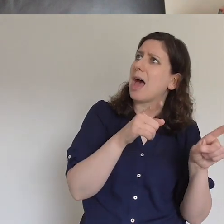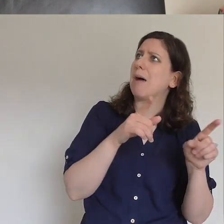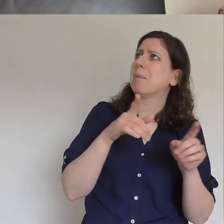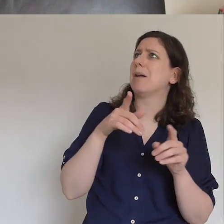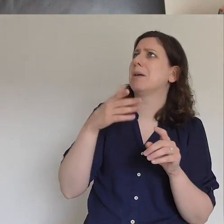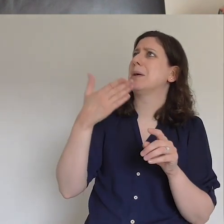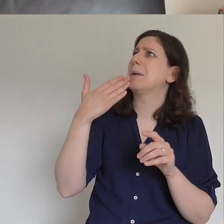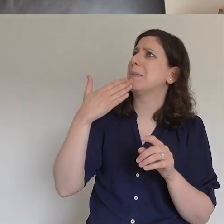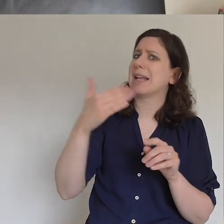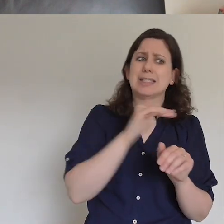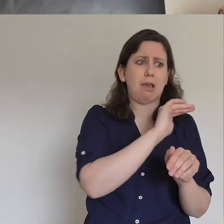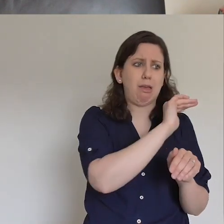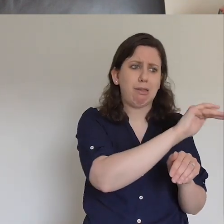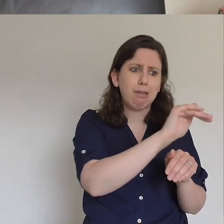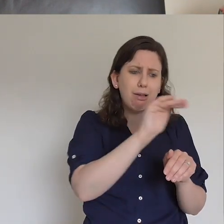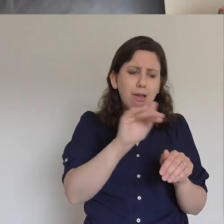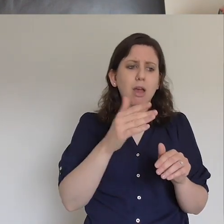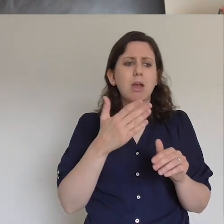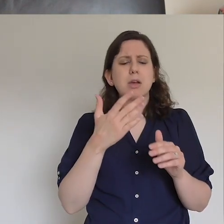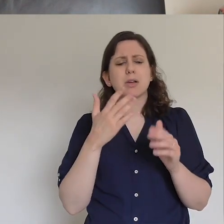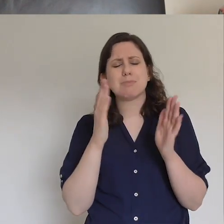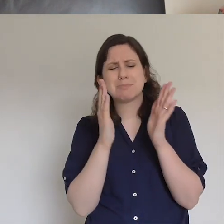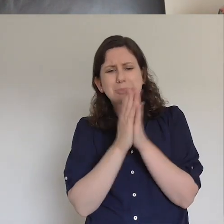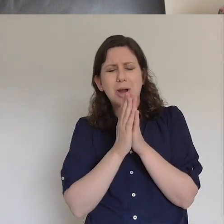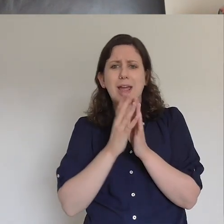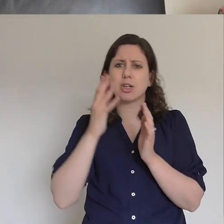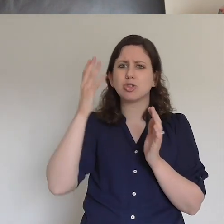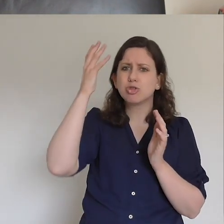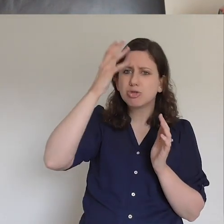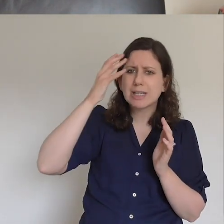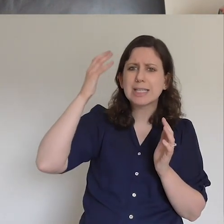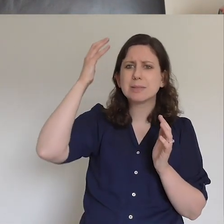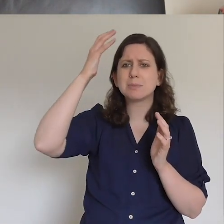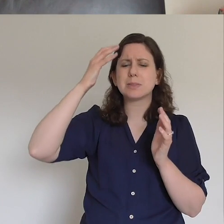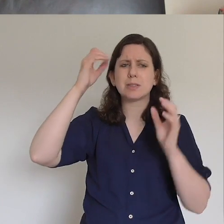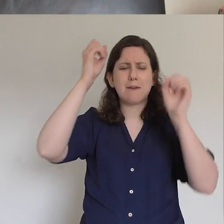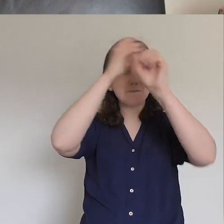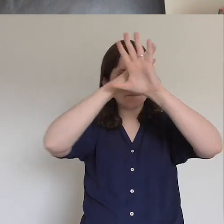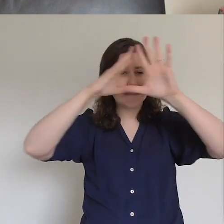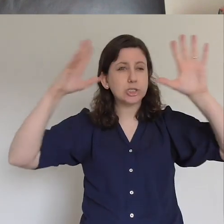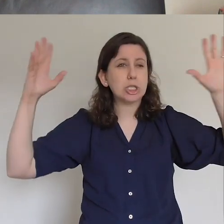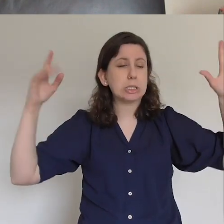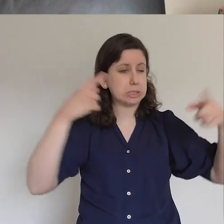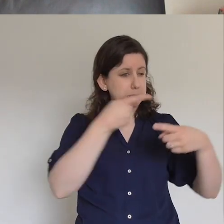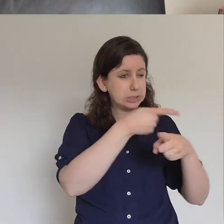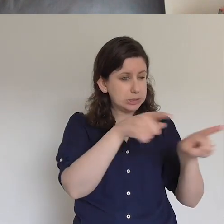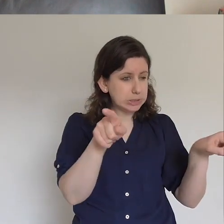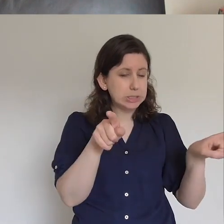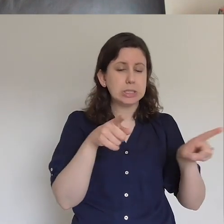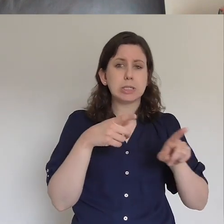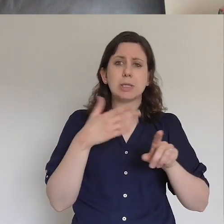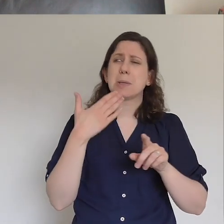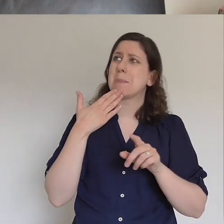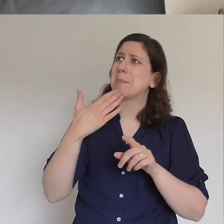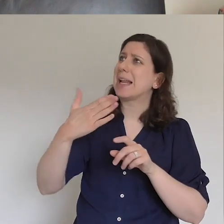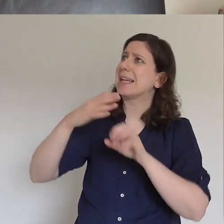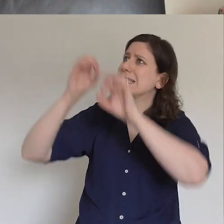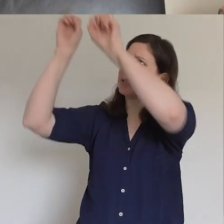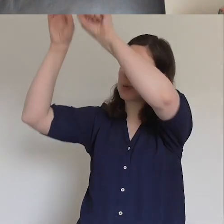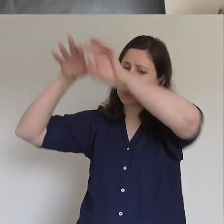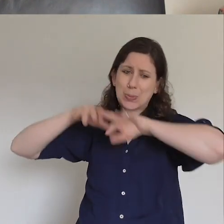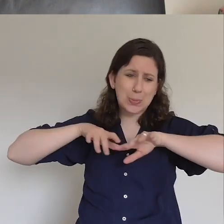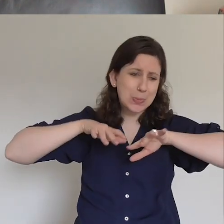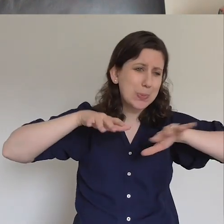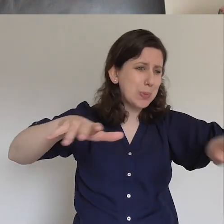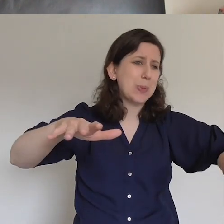pray just for dreams and visions for them God we pray Lord Jesus that you would move in ways that we just